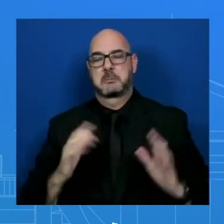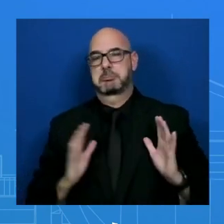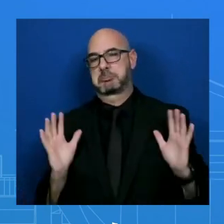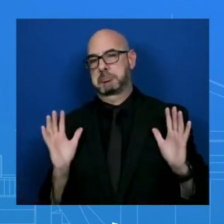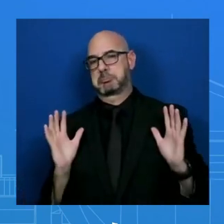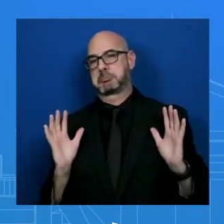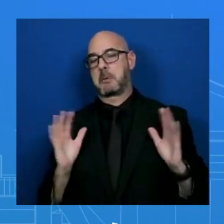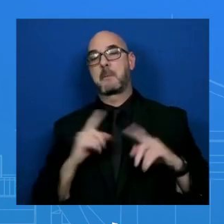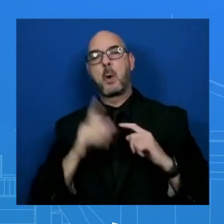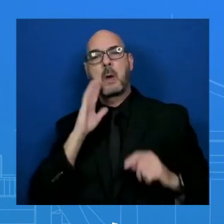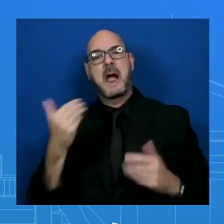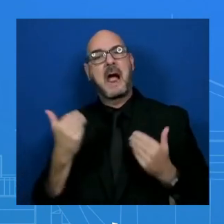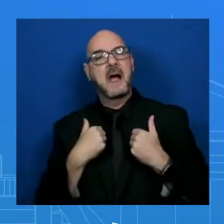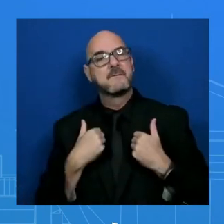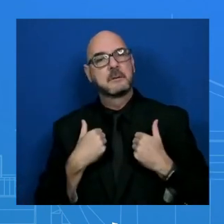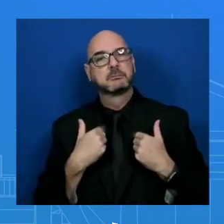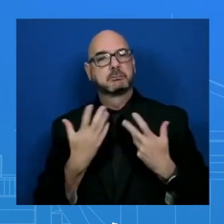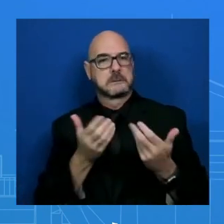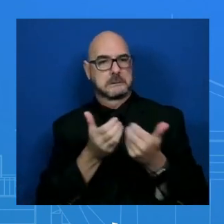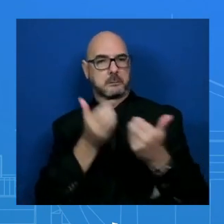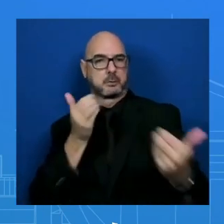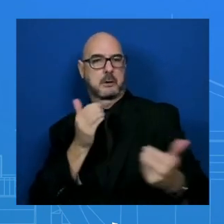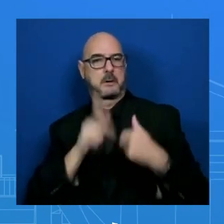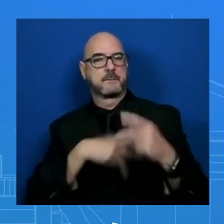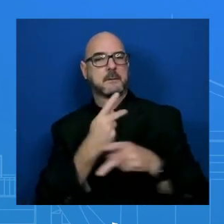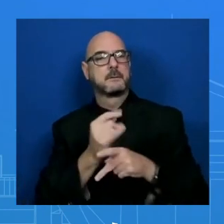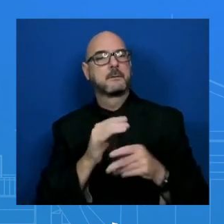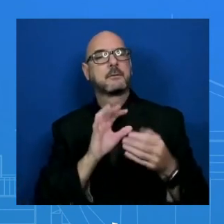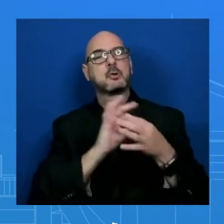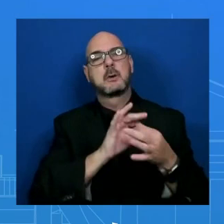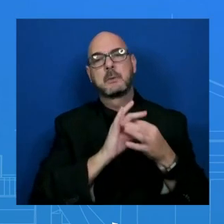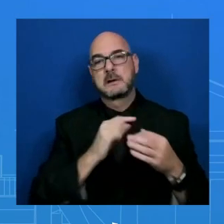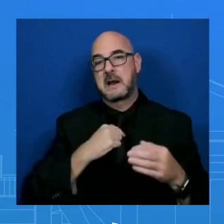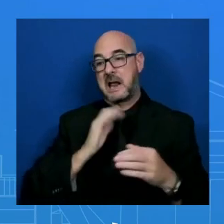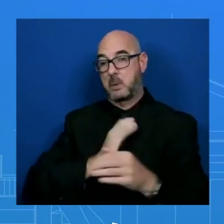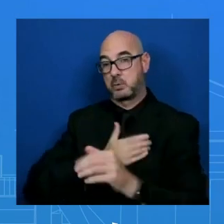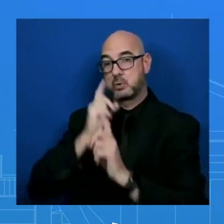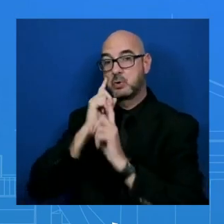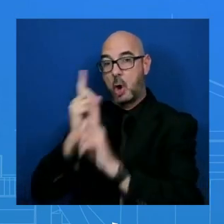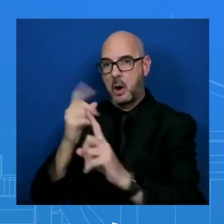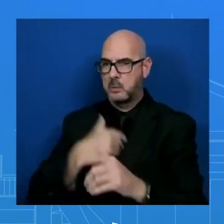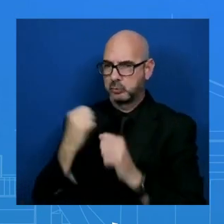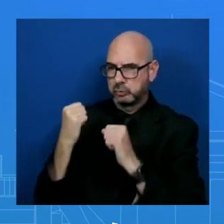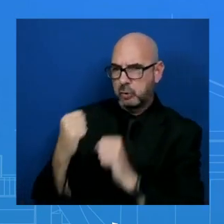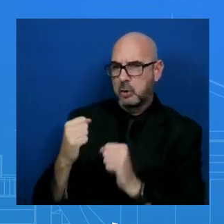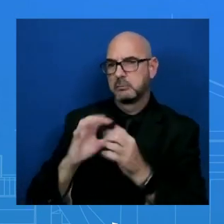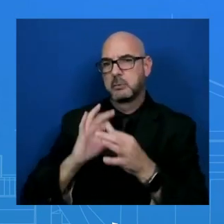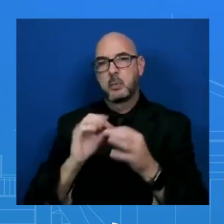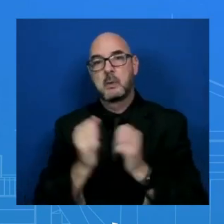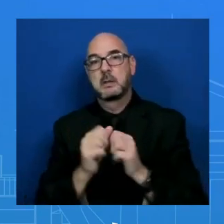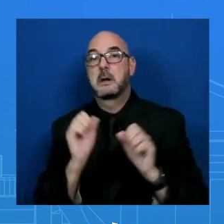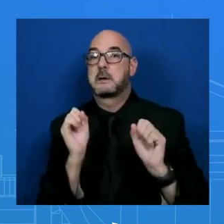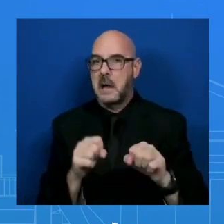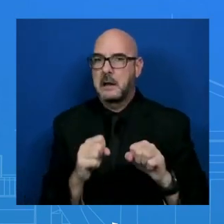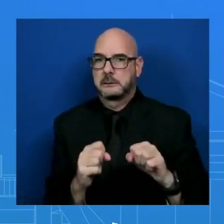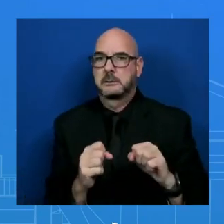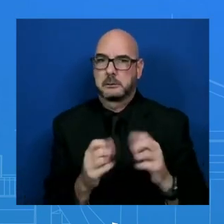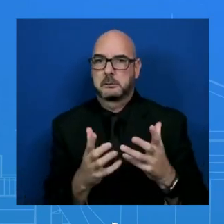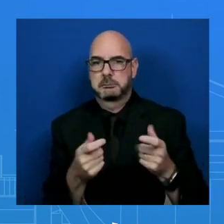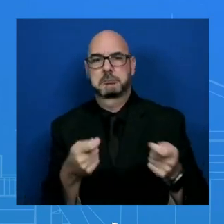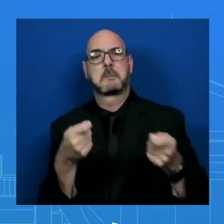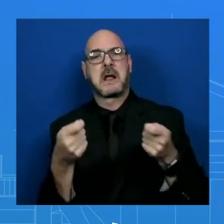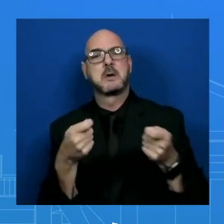to put the United States in the strongest position possible while at the same time managing that competition so that it doesn't tip over into conflict.